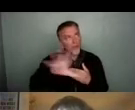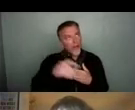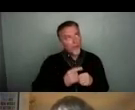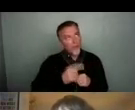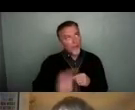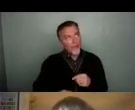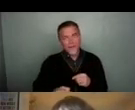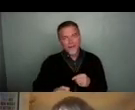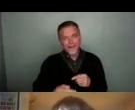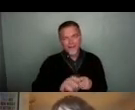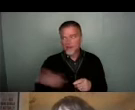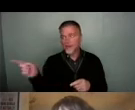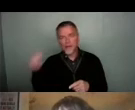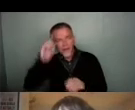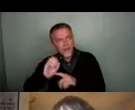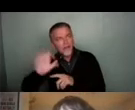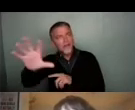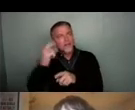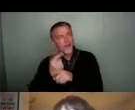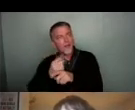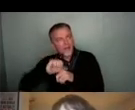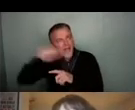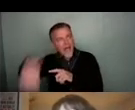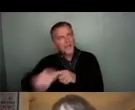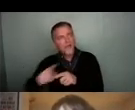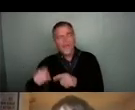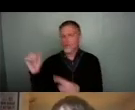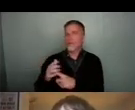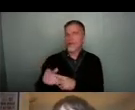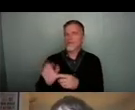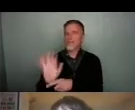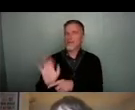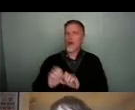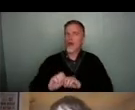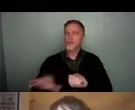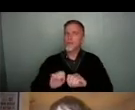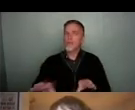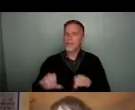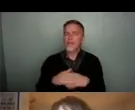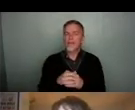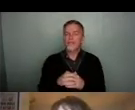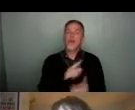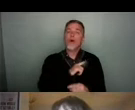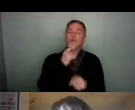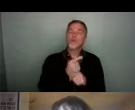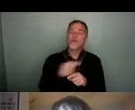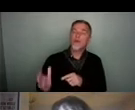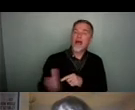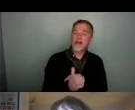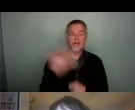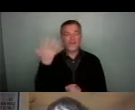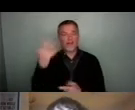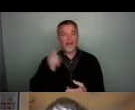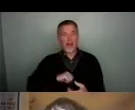kind of doing these videos that talked about the next week was really important. The reason I talked about all of that was that that 15 grand